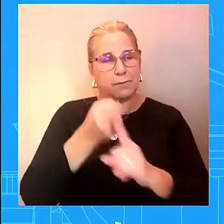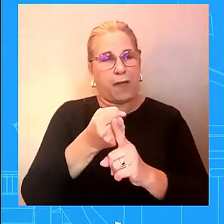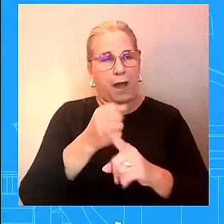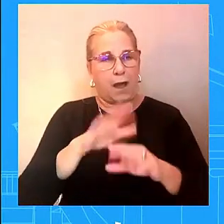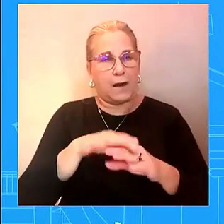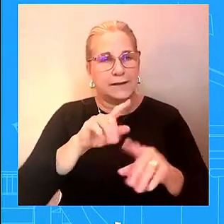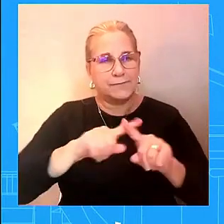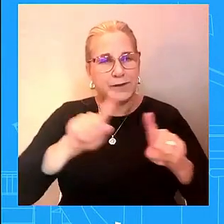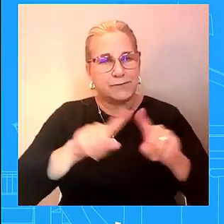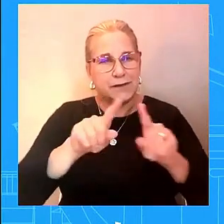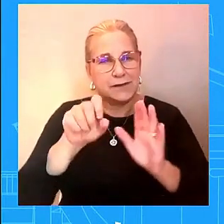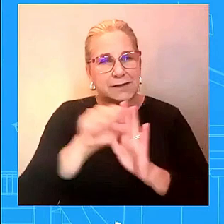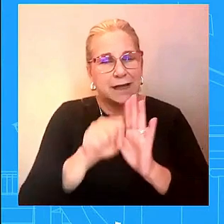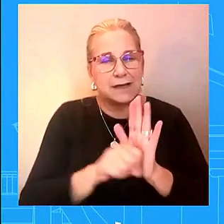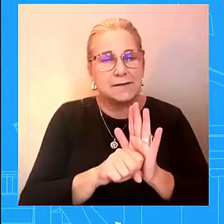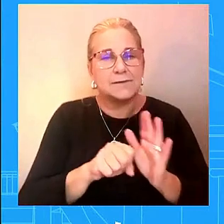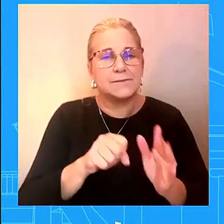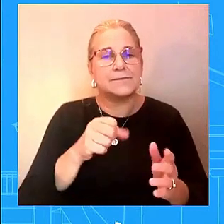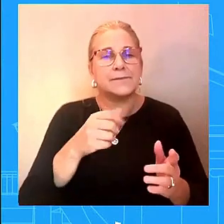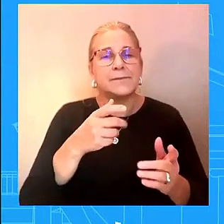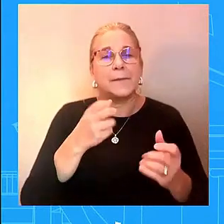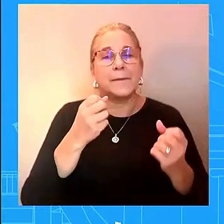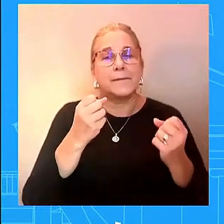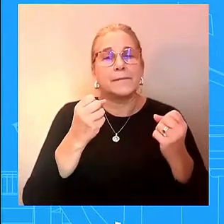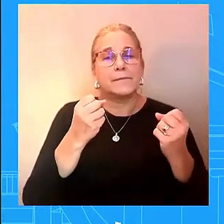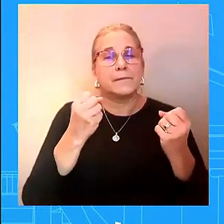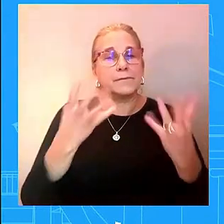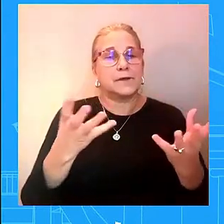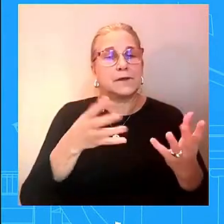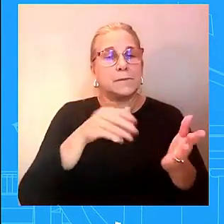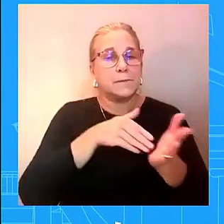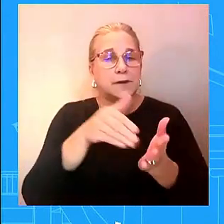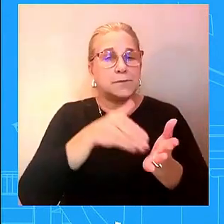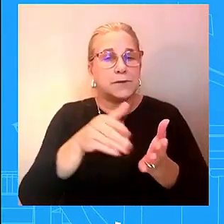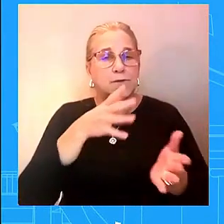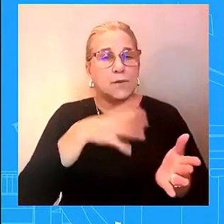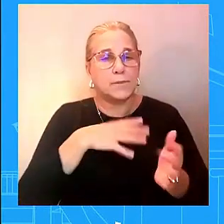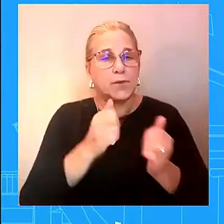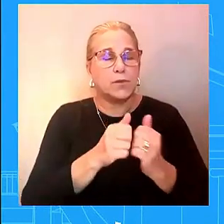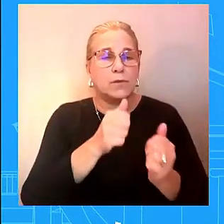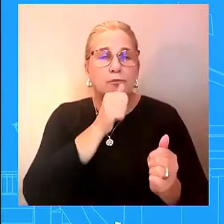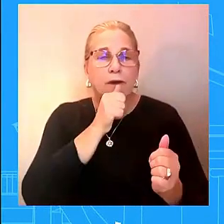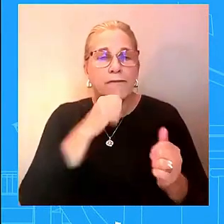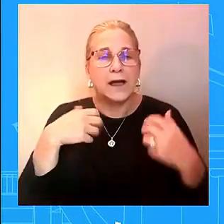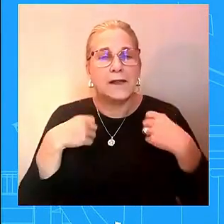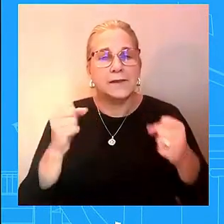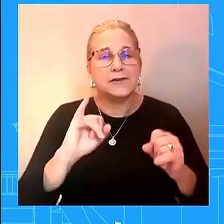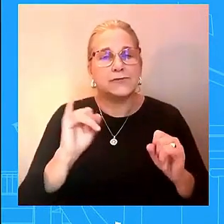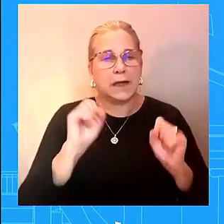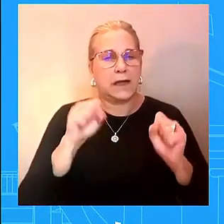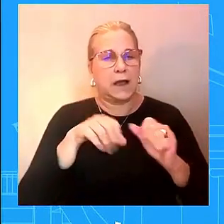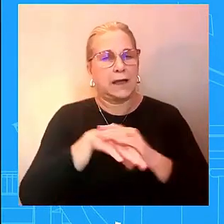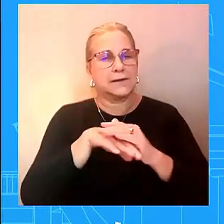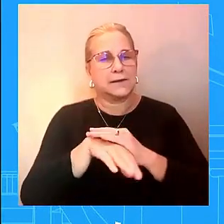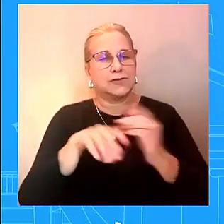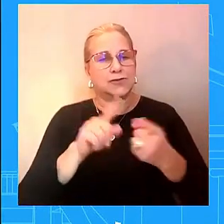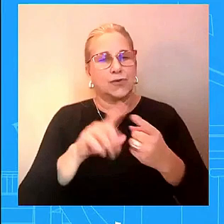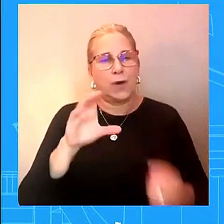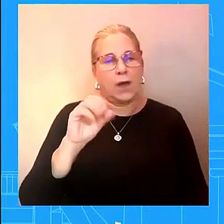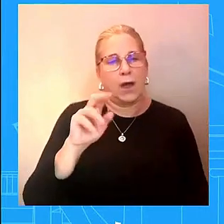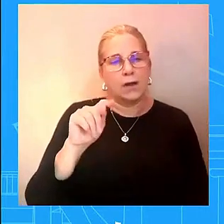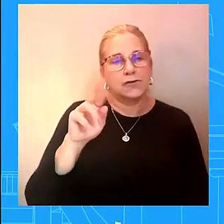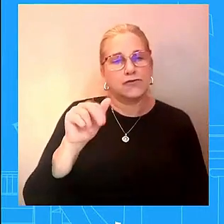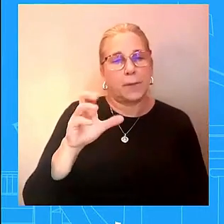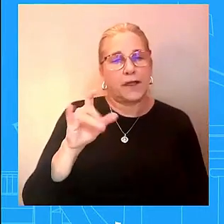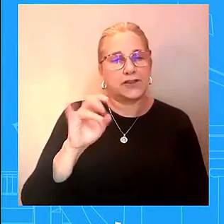the contraception they need including over-the-counter contraception at no cost at a time when contraception